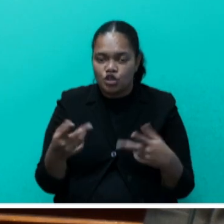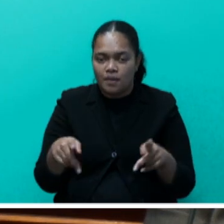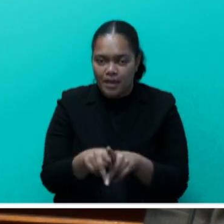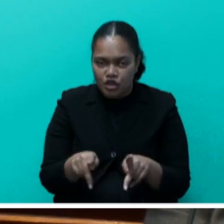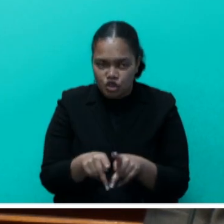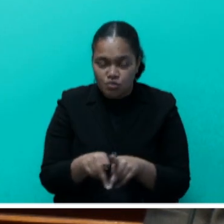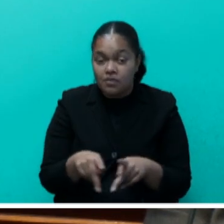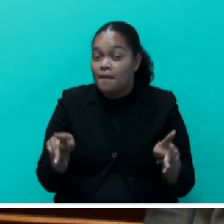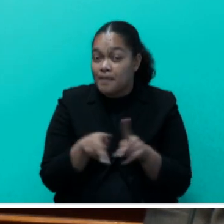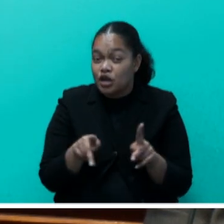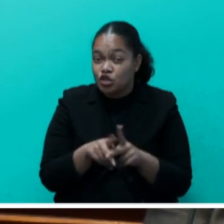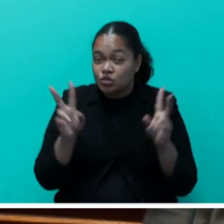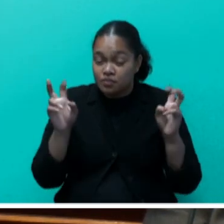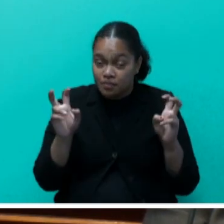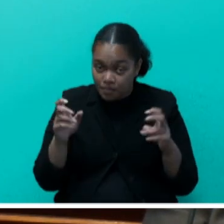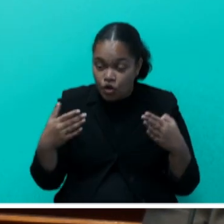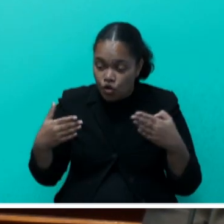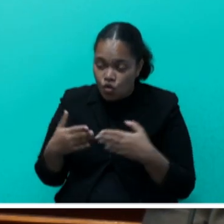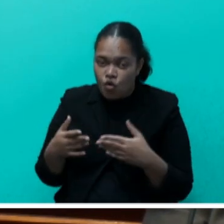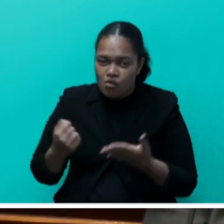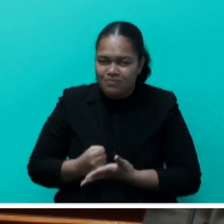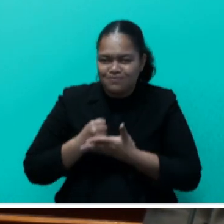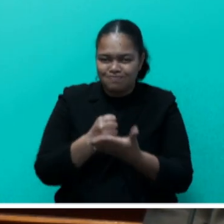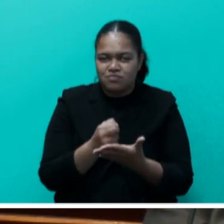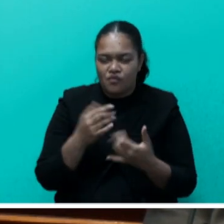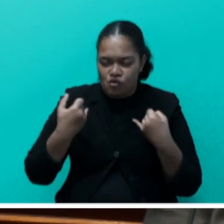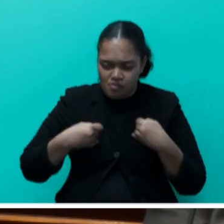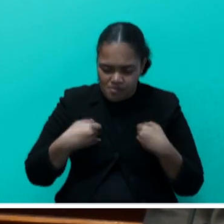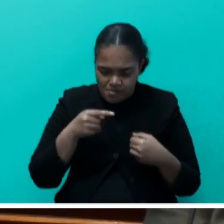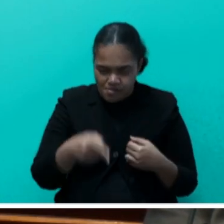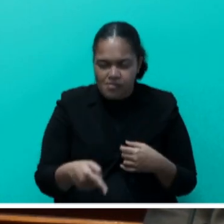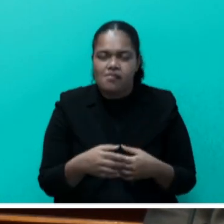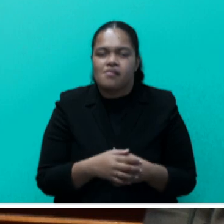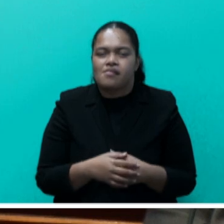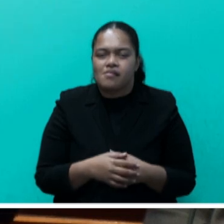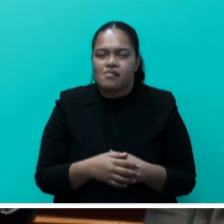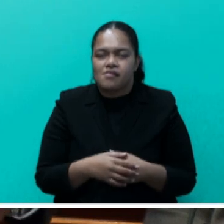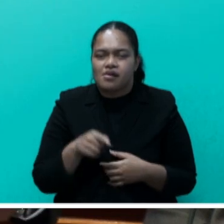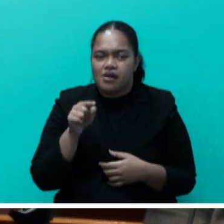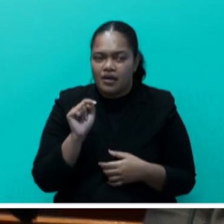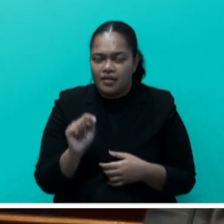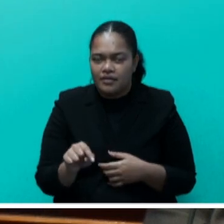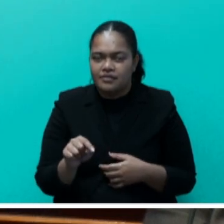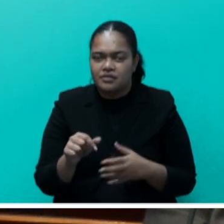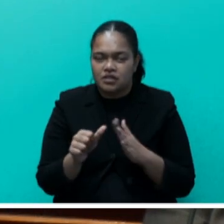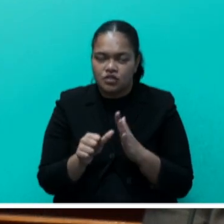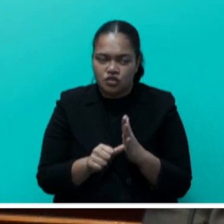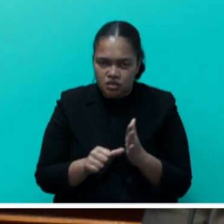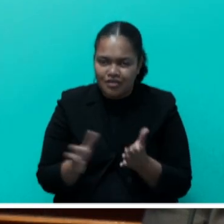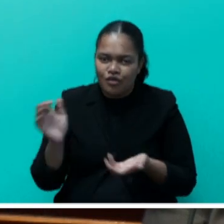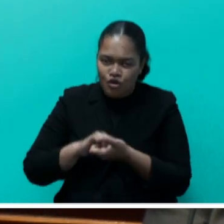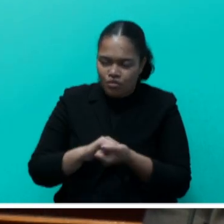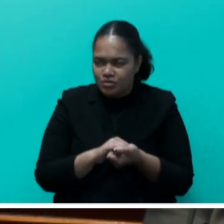Partnerships are the cornerstone for implementing this agenda, Mr. Speaker, requiring strategic collaboration with